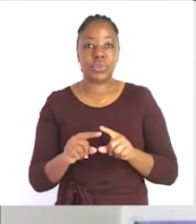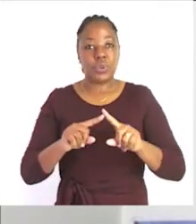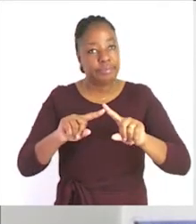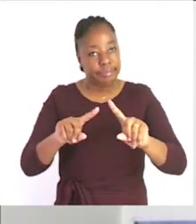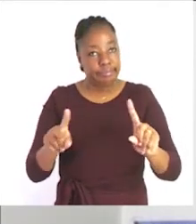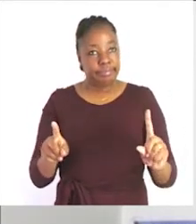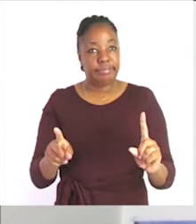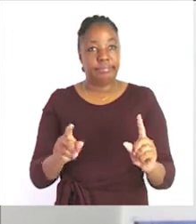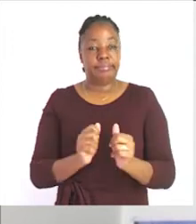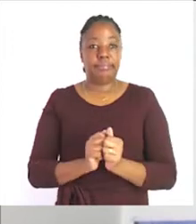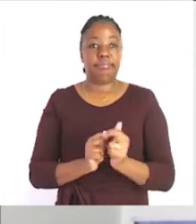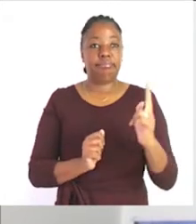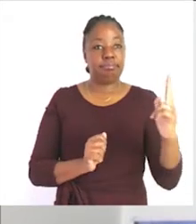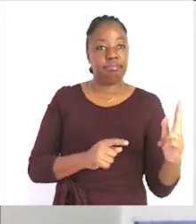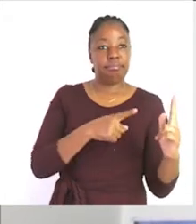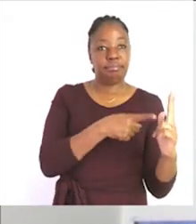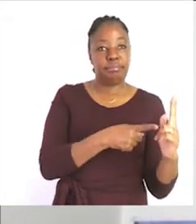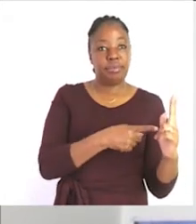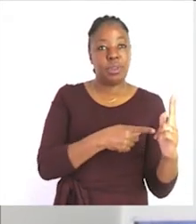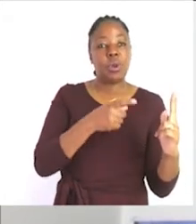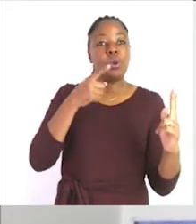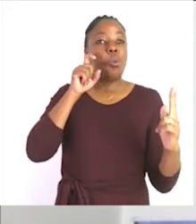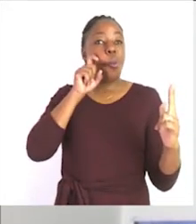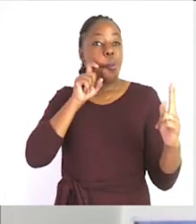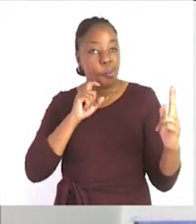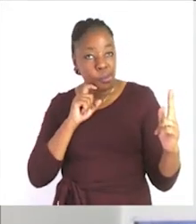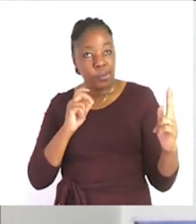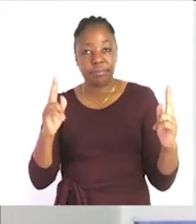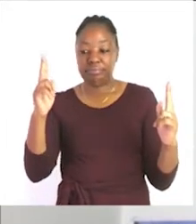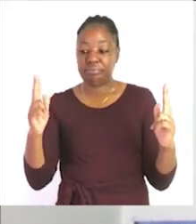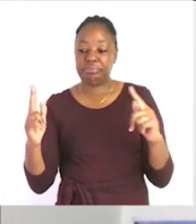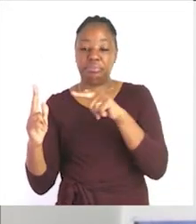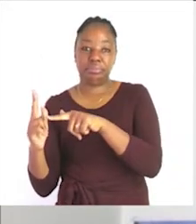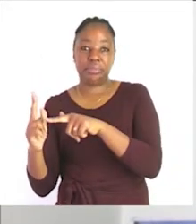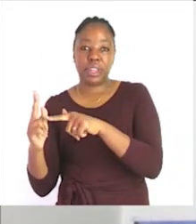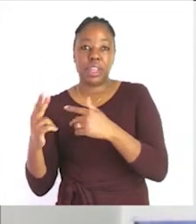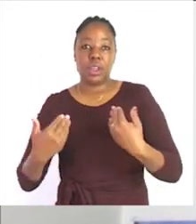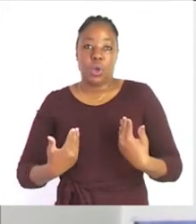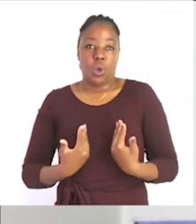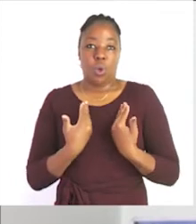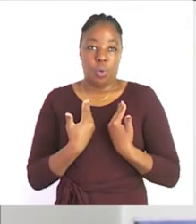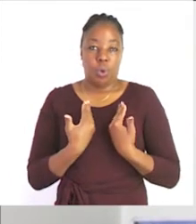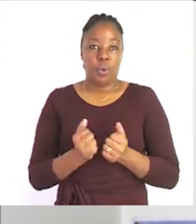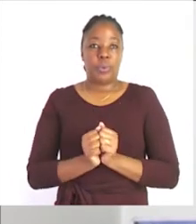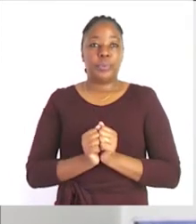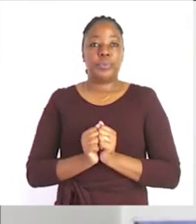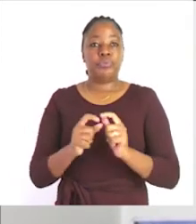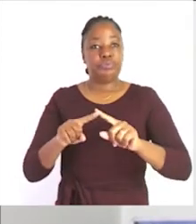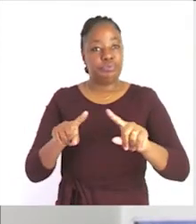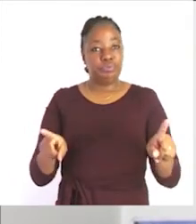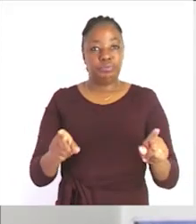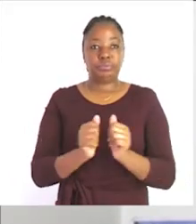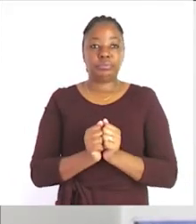is a word that means the opposite of another word let's now turn to page